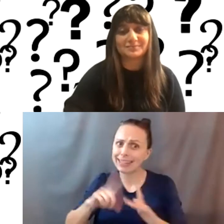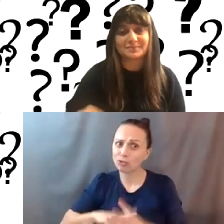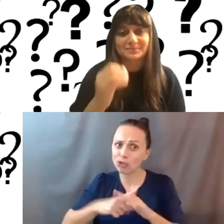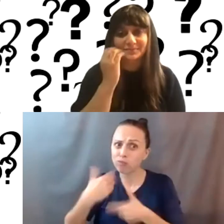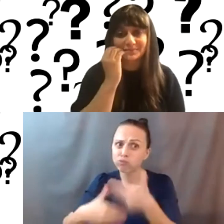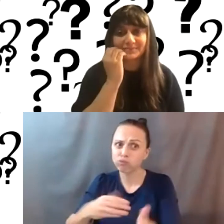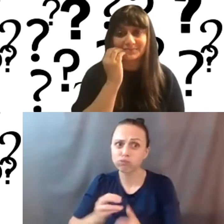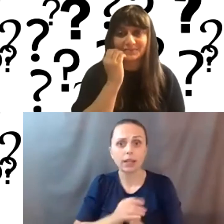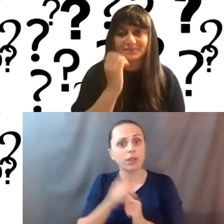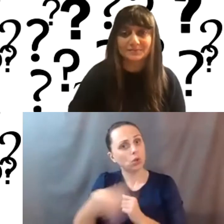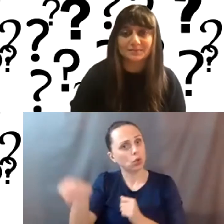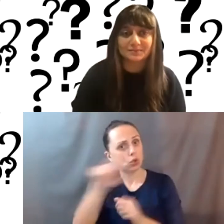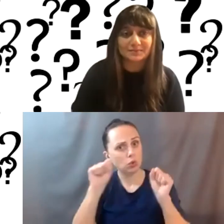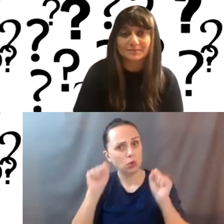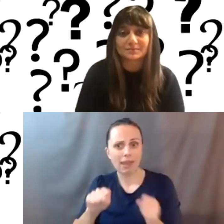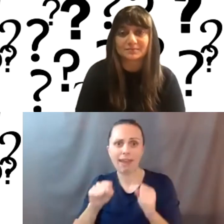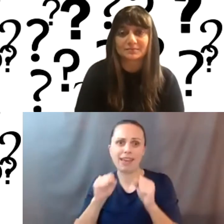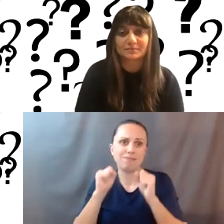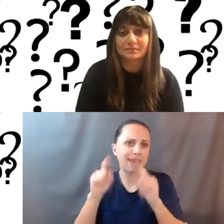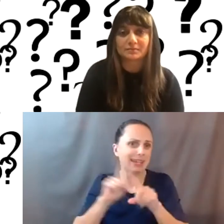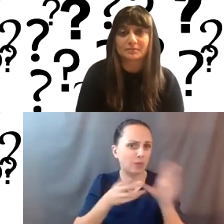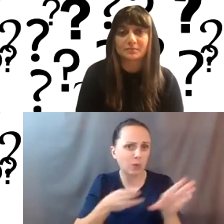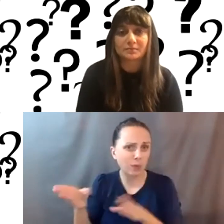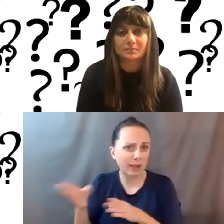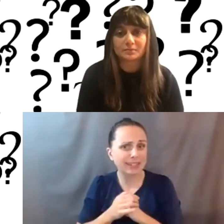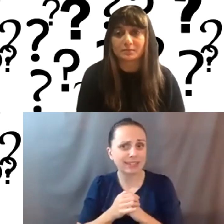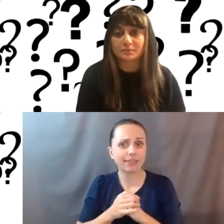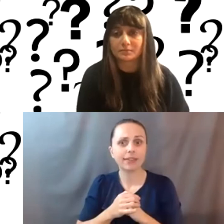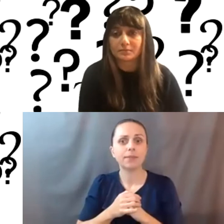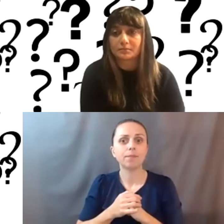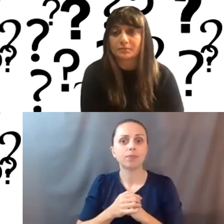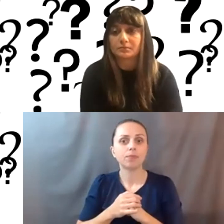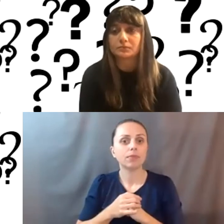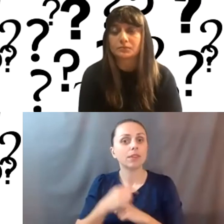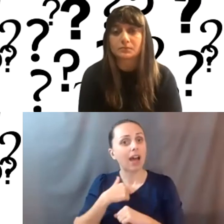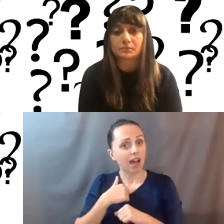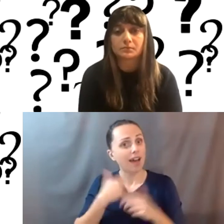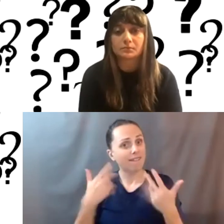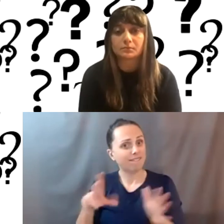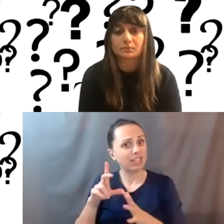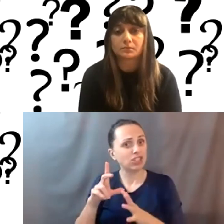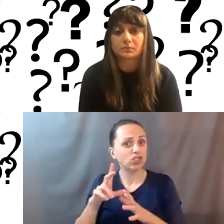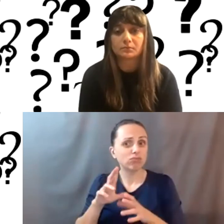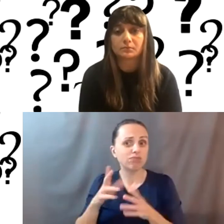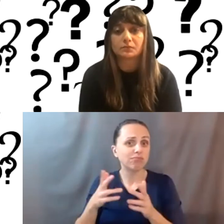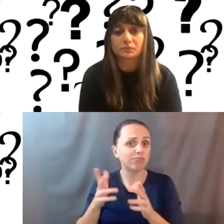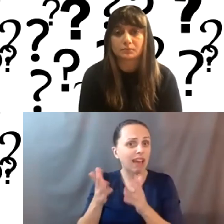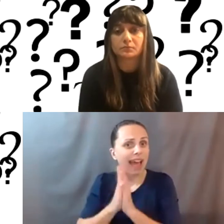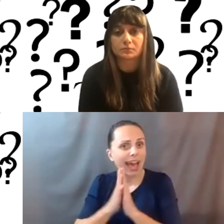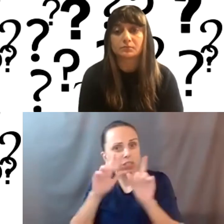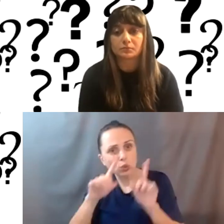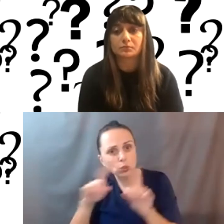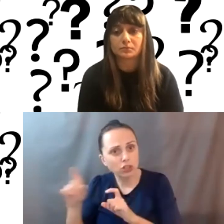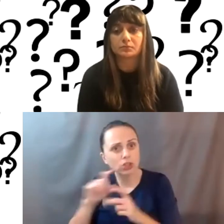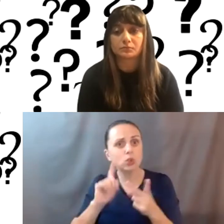you can, you know, do that in a number of different ways. I've done that in, um, you know, either, um, just asking questions or even